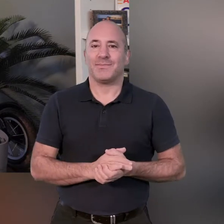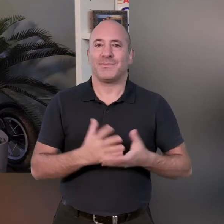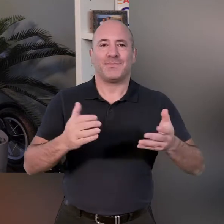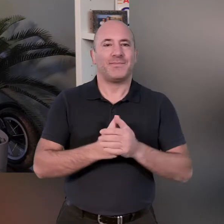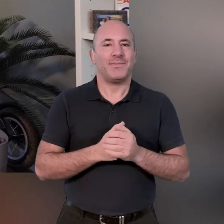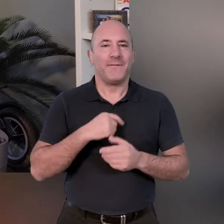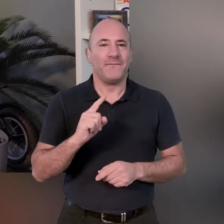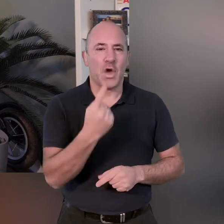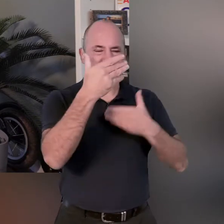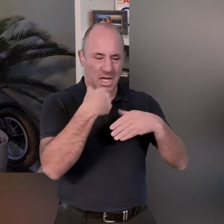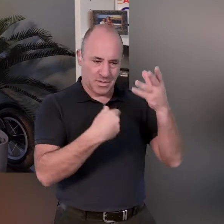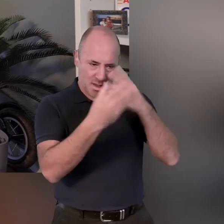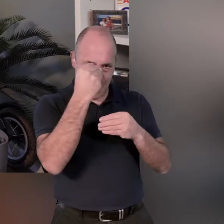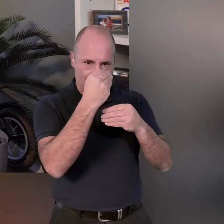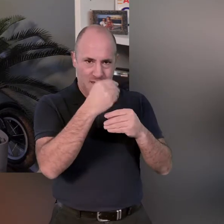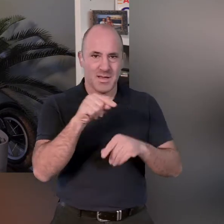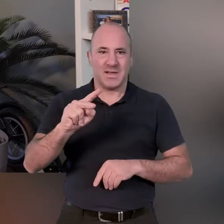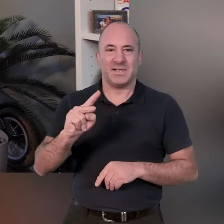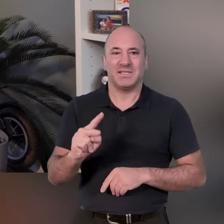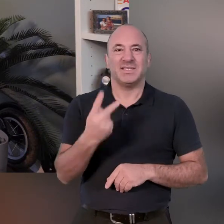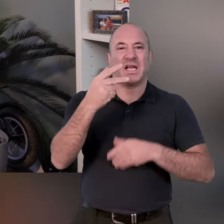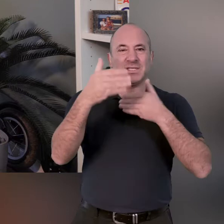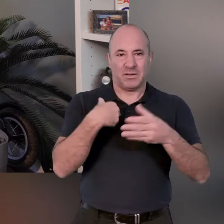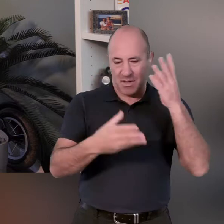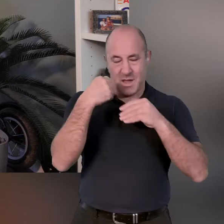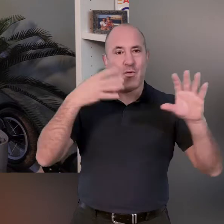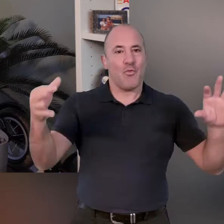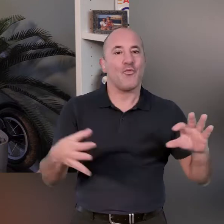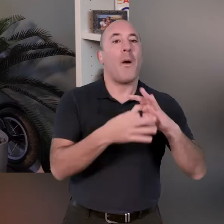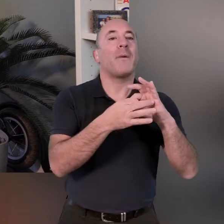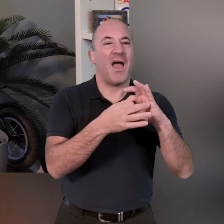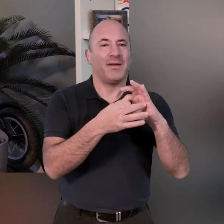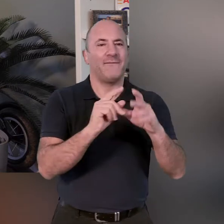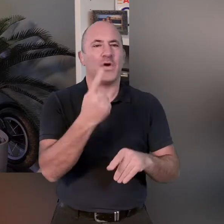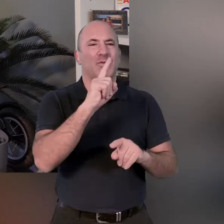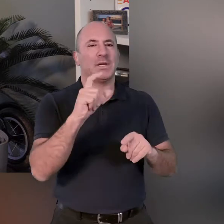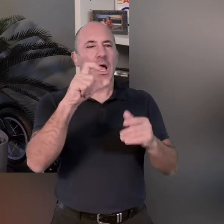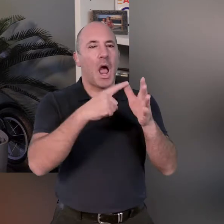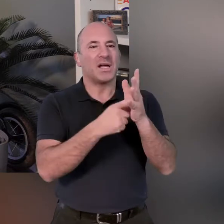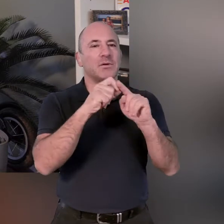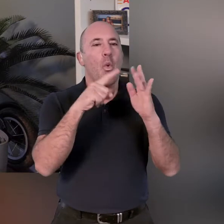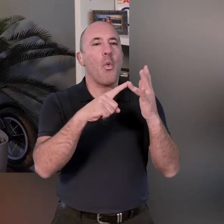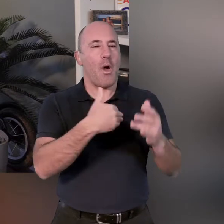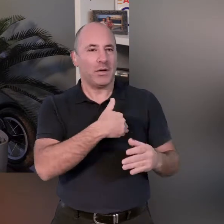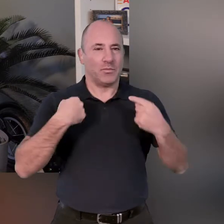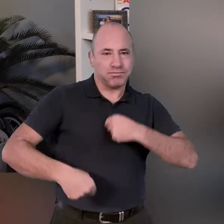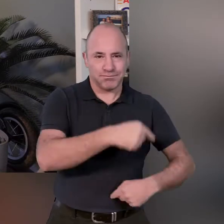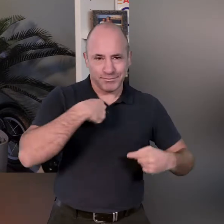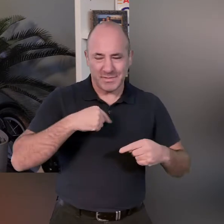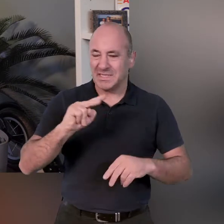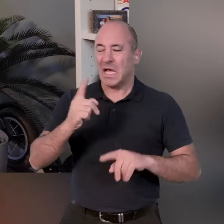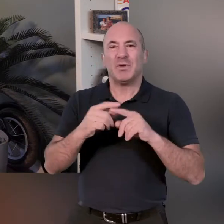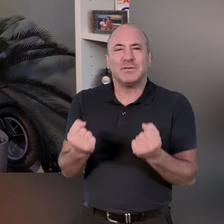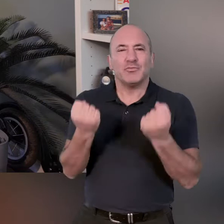so as i said we are combining what we learned in the first session which is the cardio stuff the interval training and